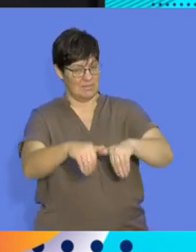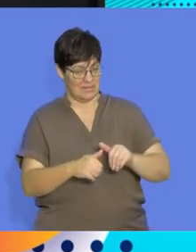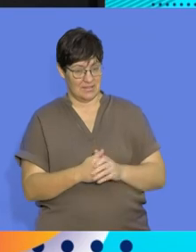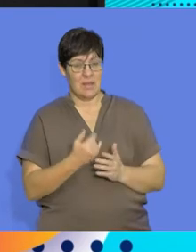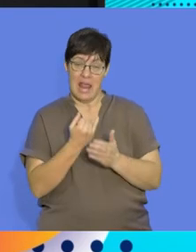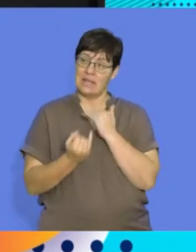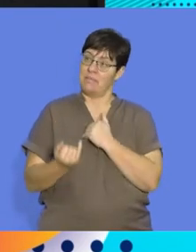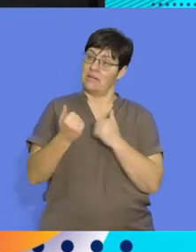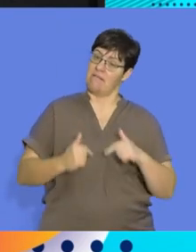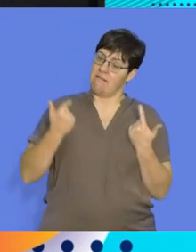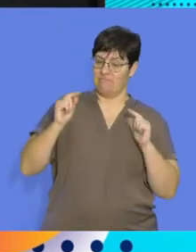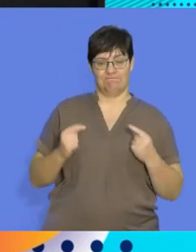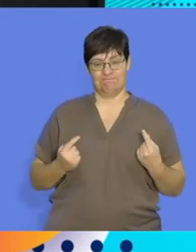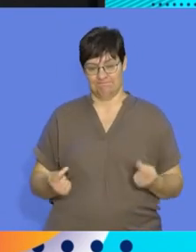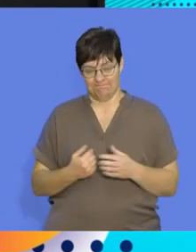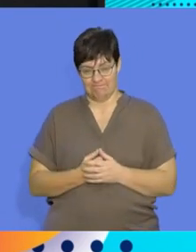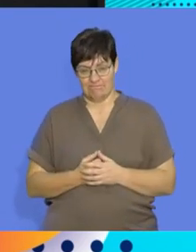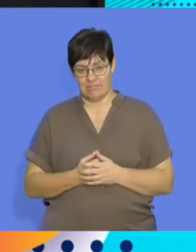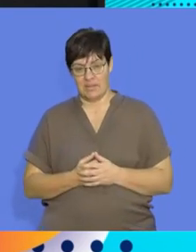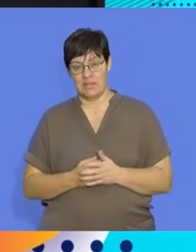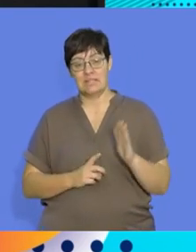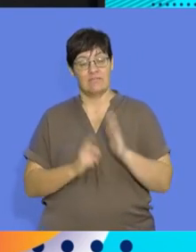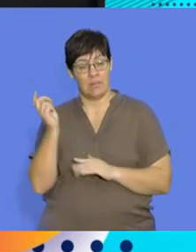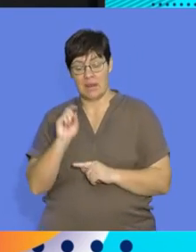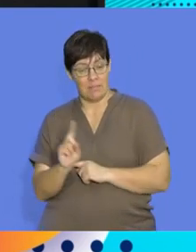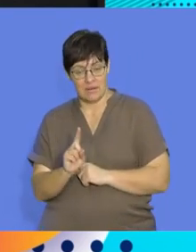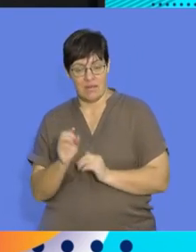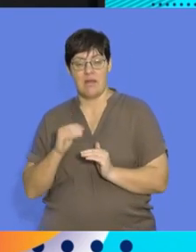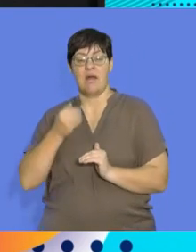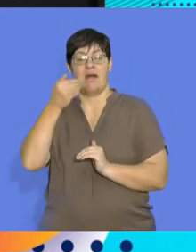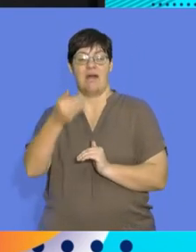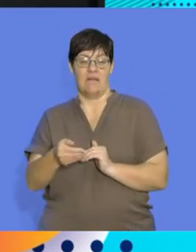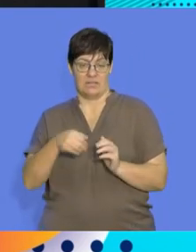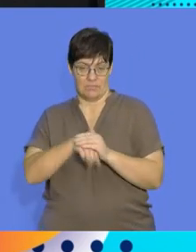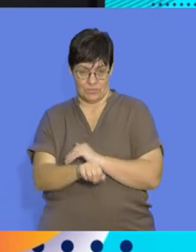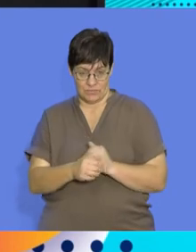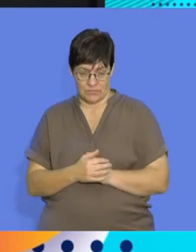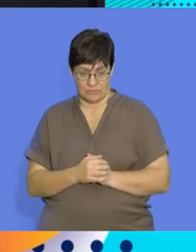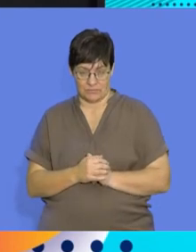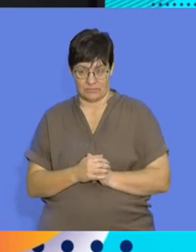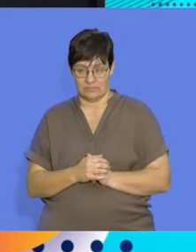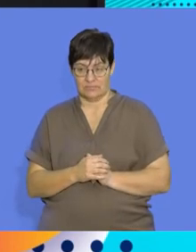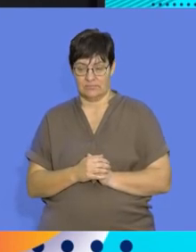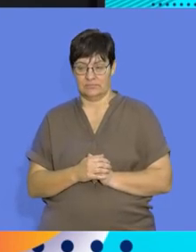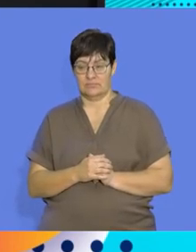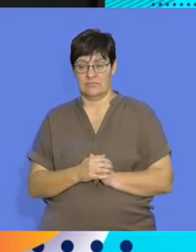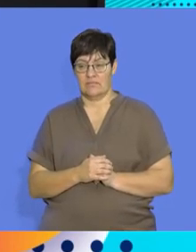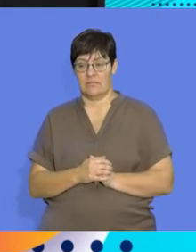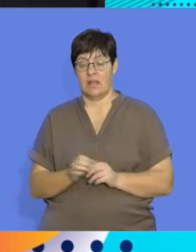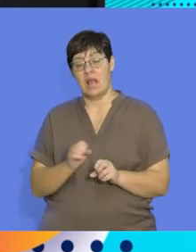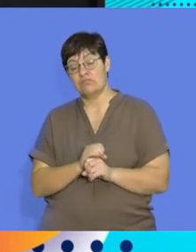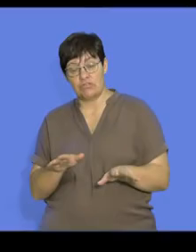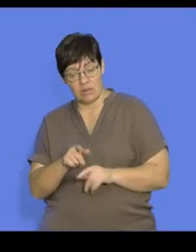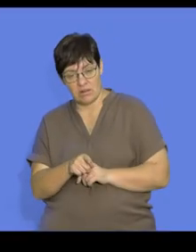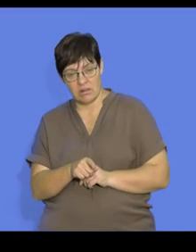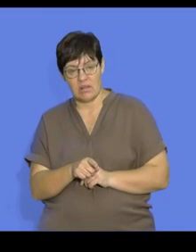ability to survive independently. And so lots of their development happens post natal. So let's try and unpack that. So in